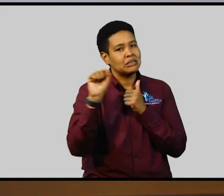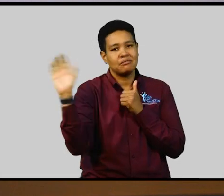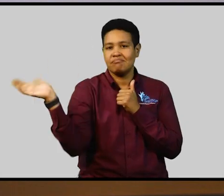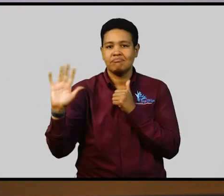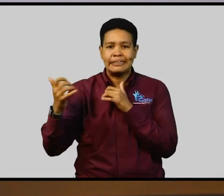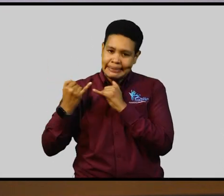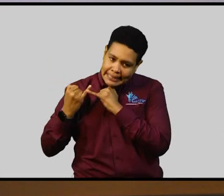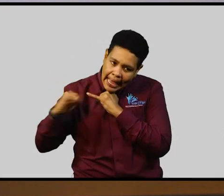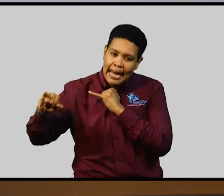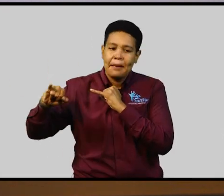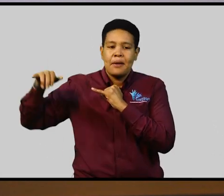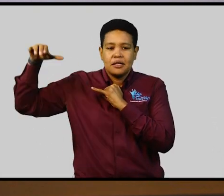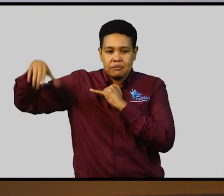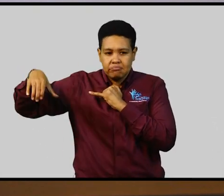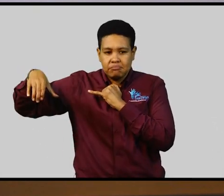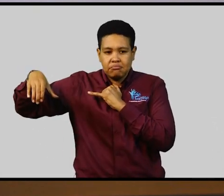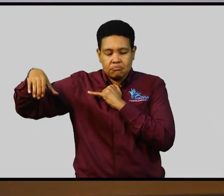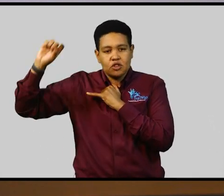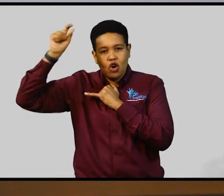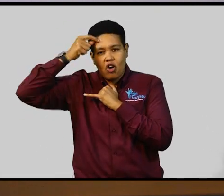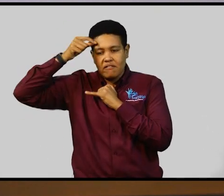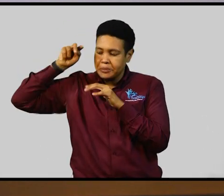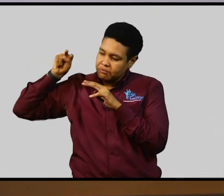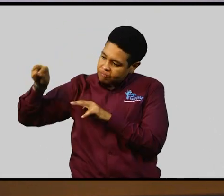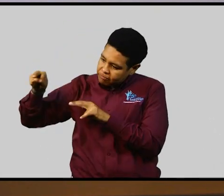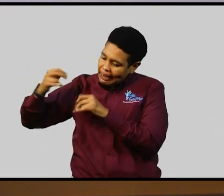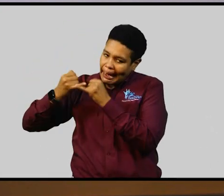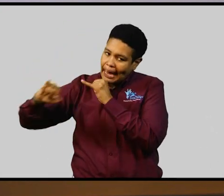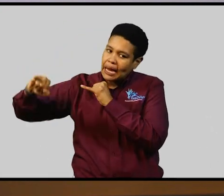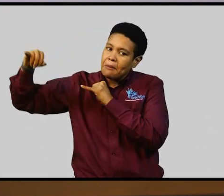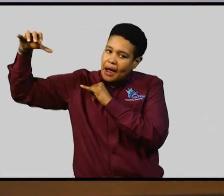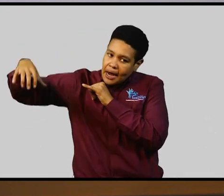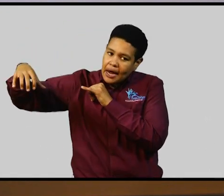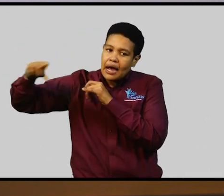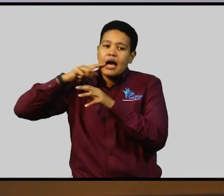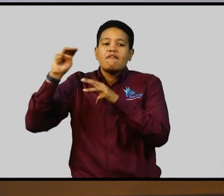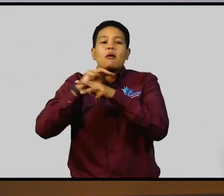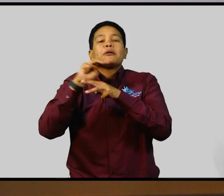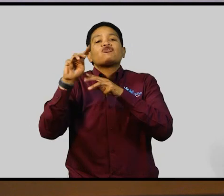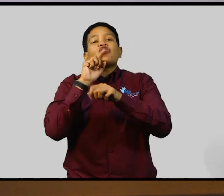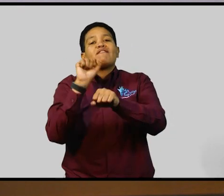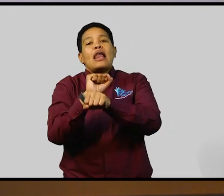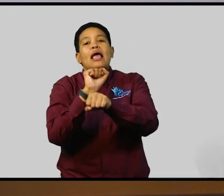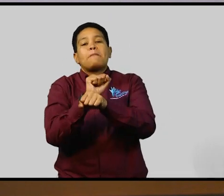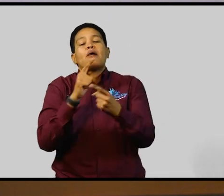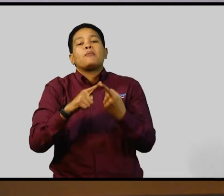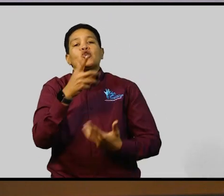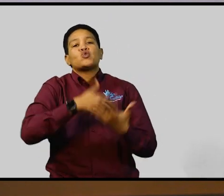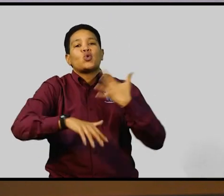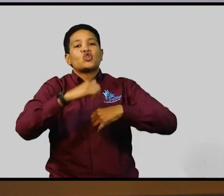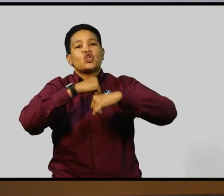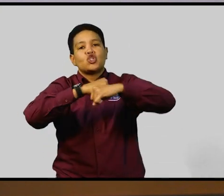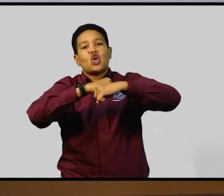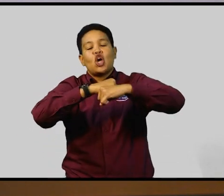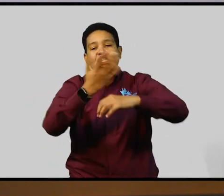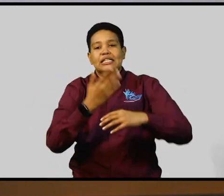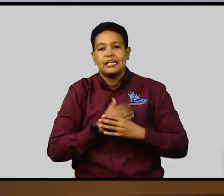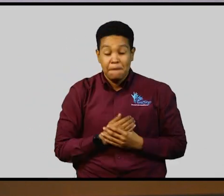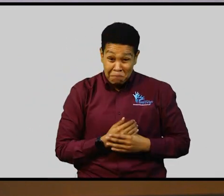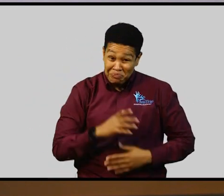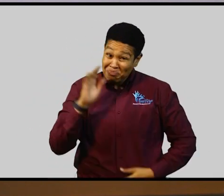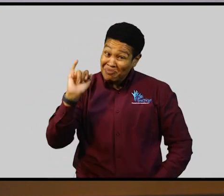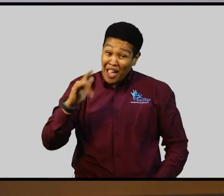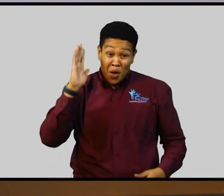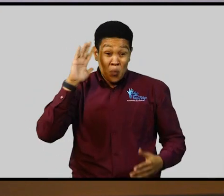independently of the Ministry of Labor and Social Security.